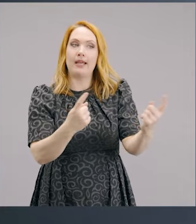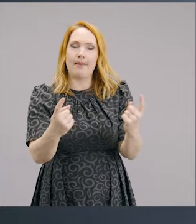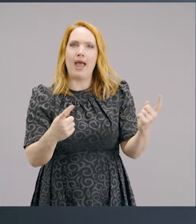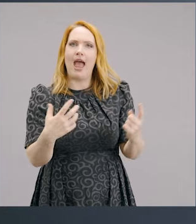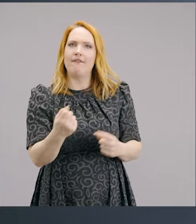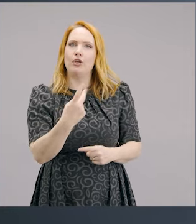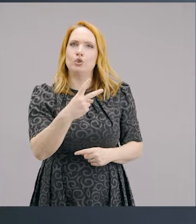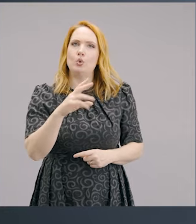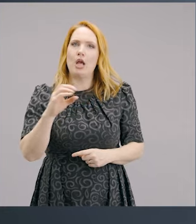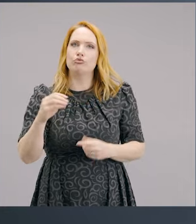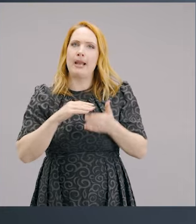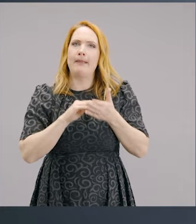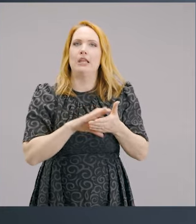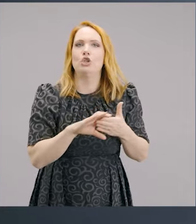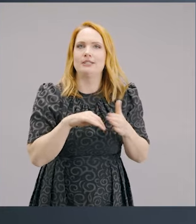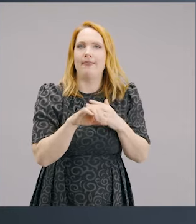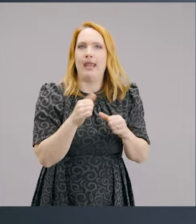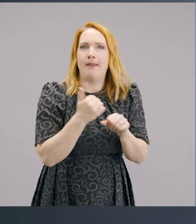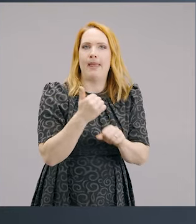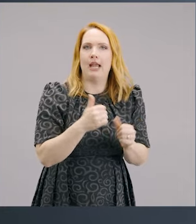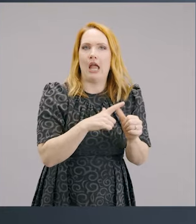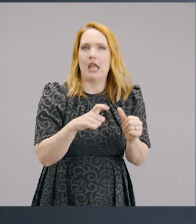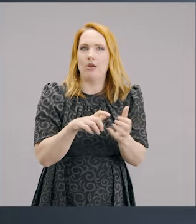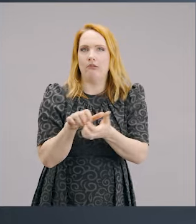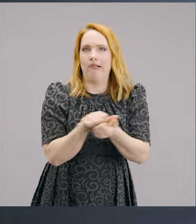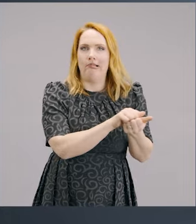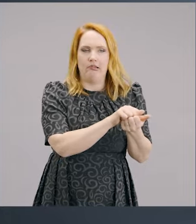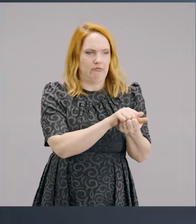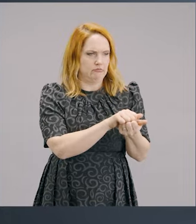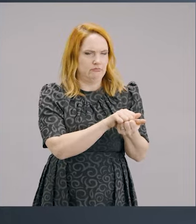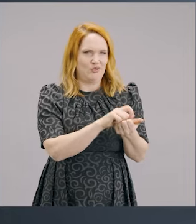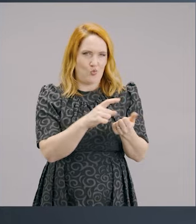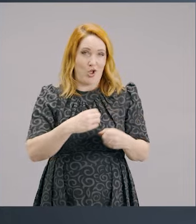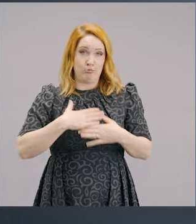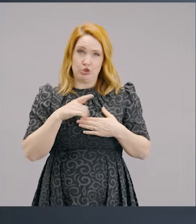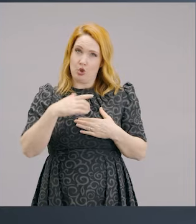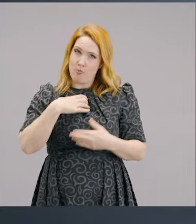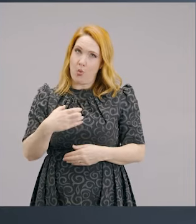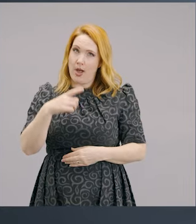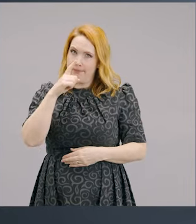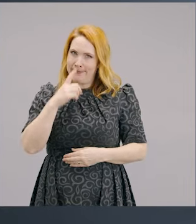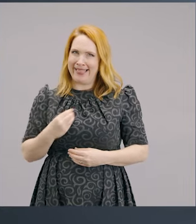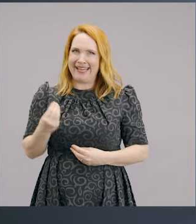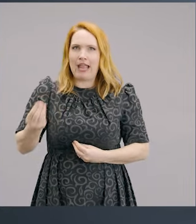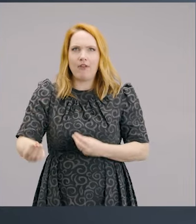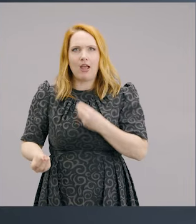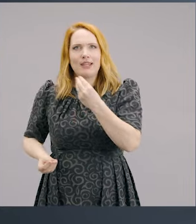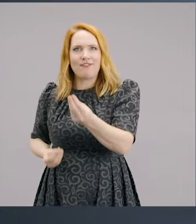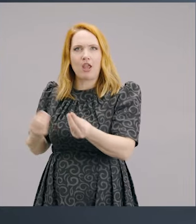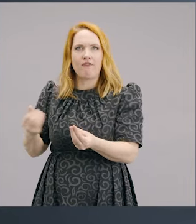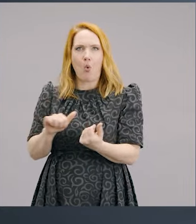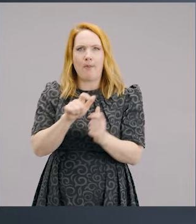along have got $200 million sitting in their accounts all locked away? What impresses you more?